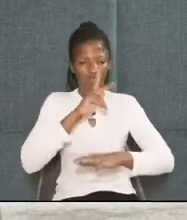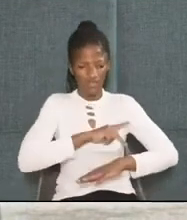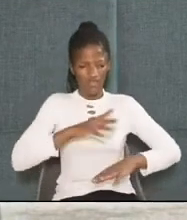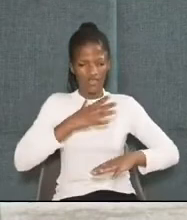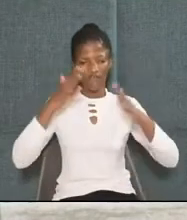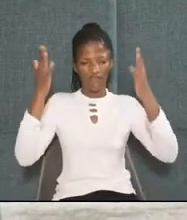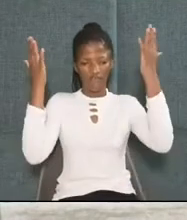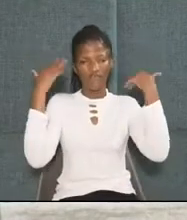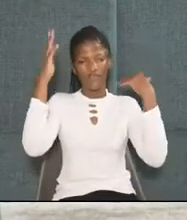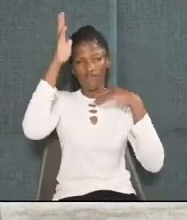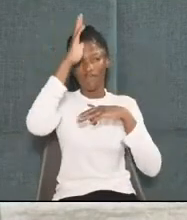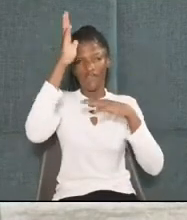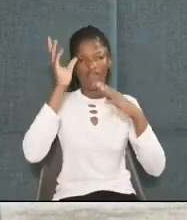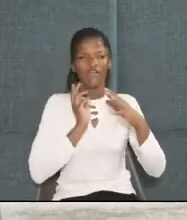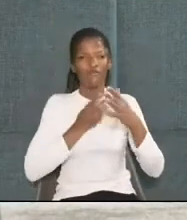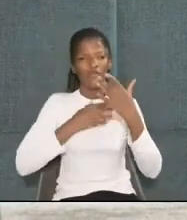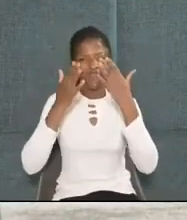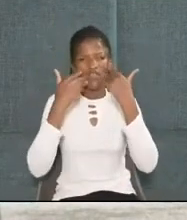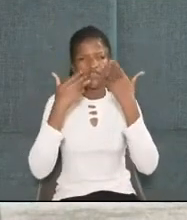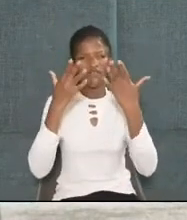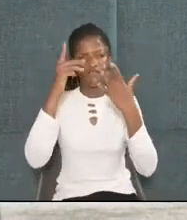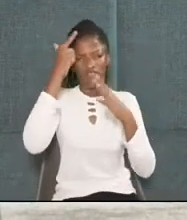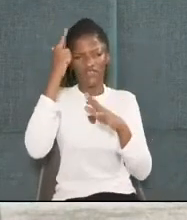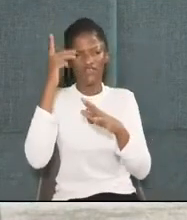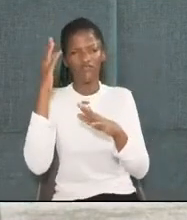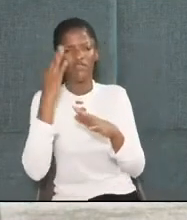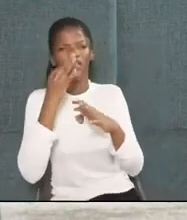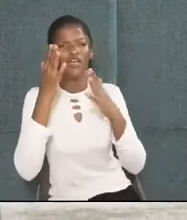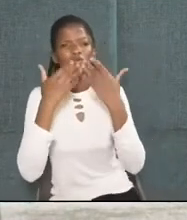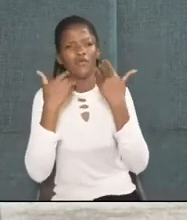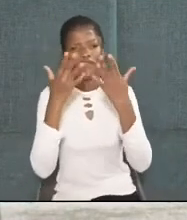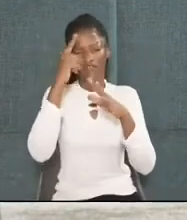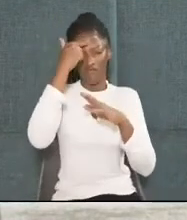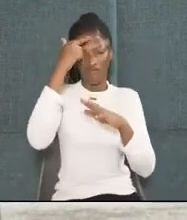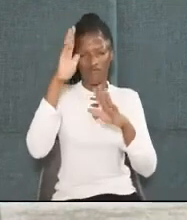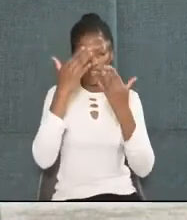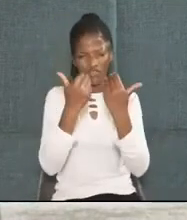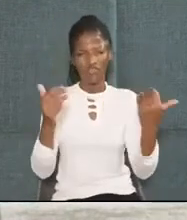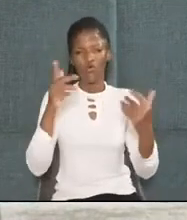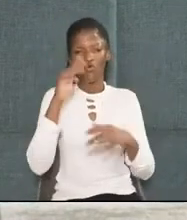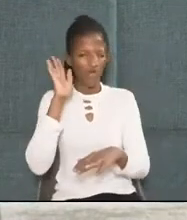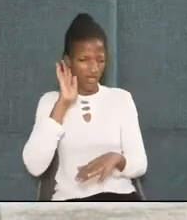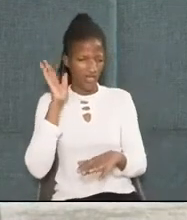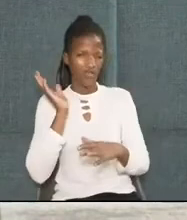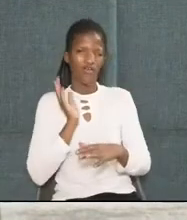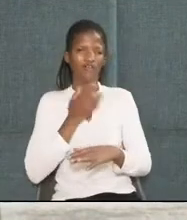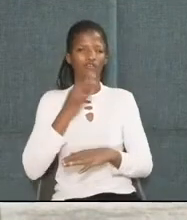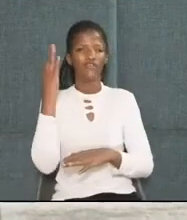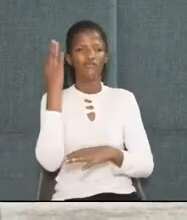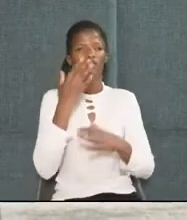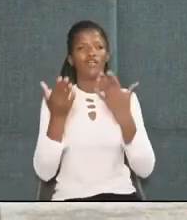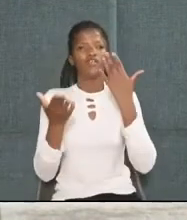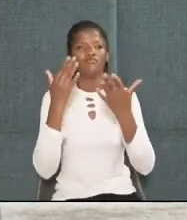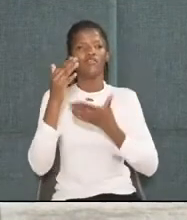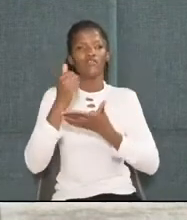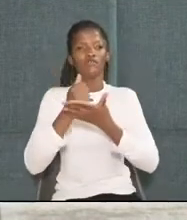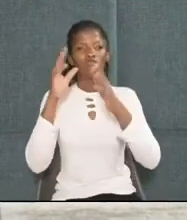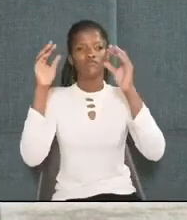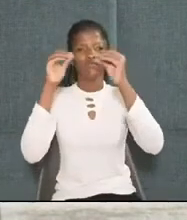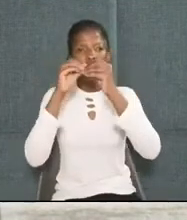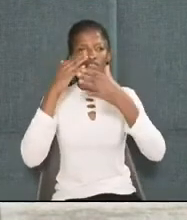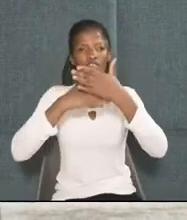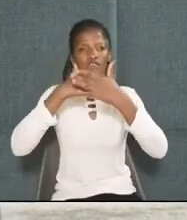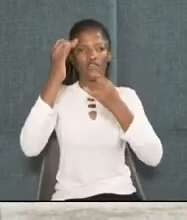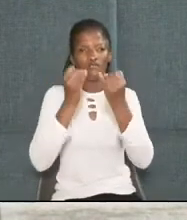kind and everlasting Father, we thank you for this opportunity. We thank you for your children that have heard our sermon. May you bring them back next Sabbath to hear another